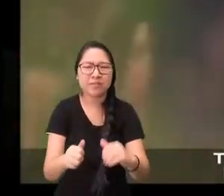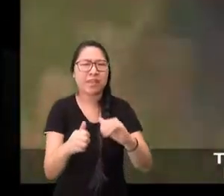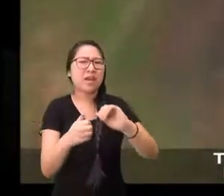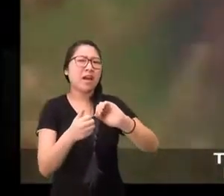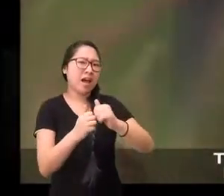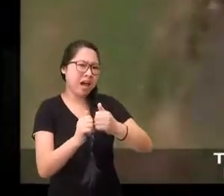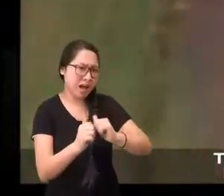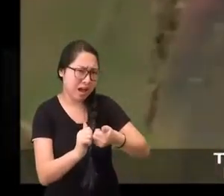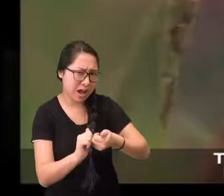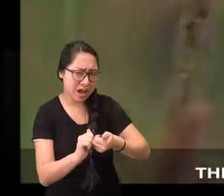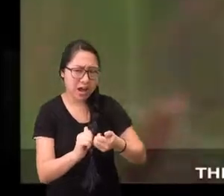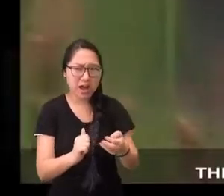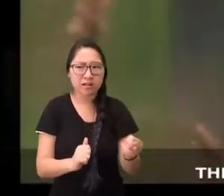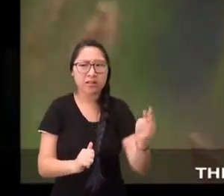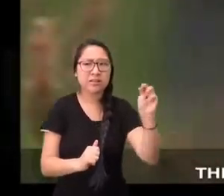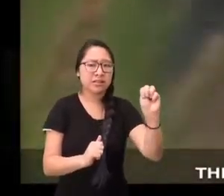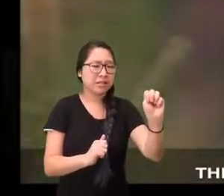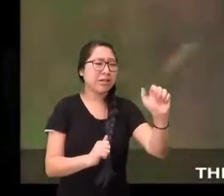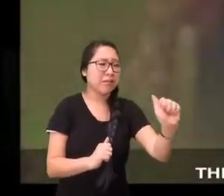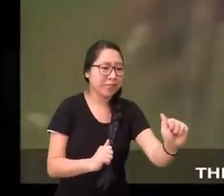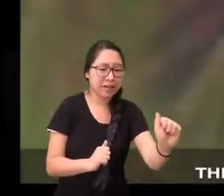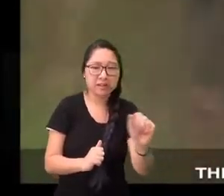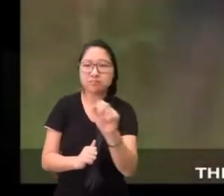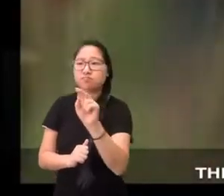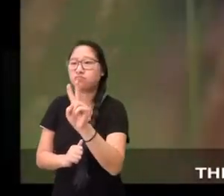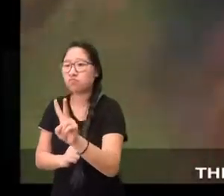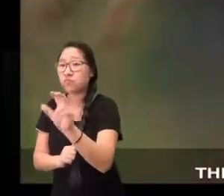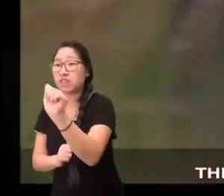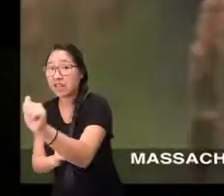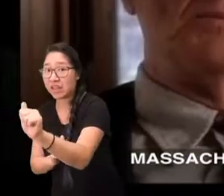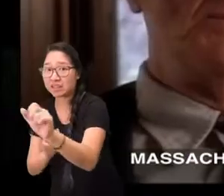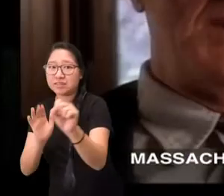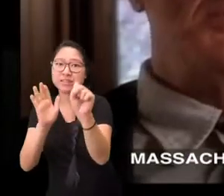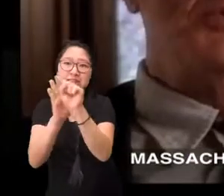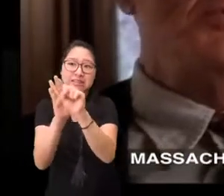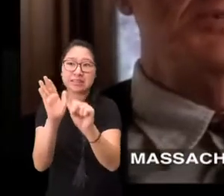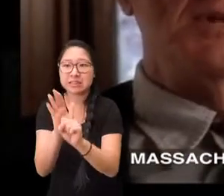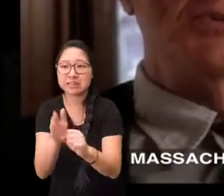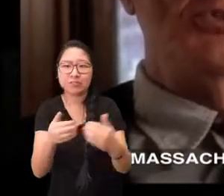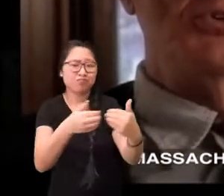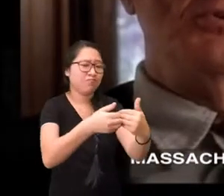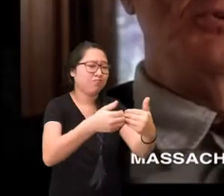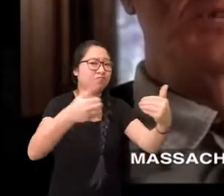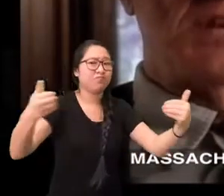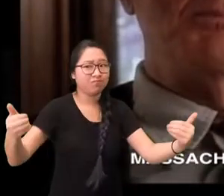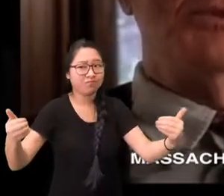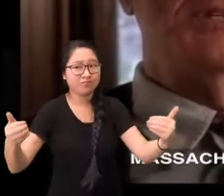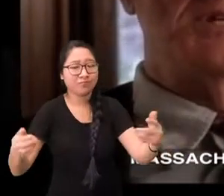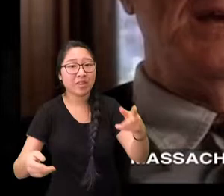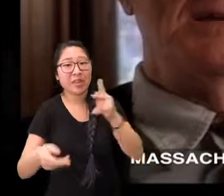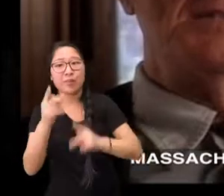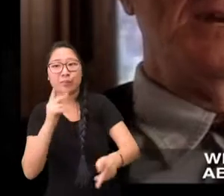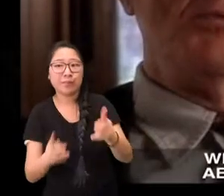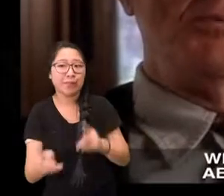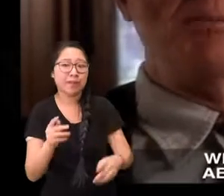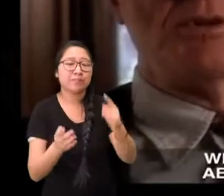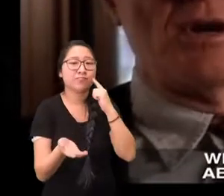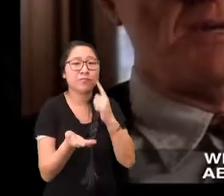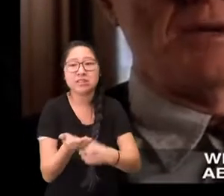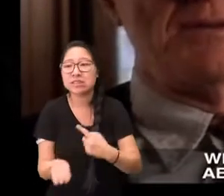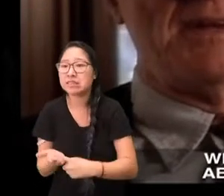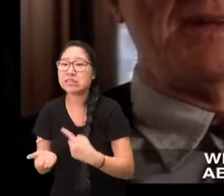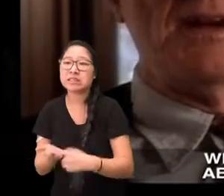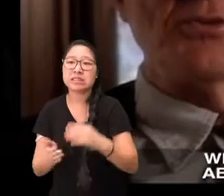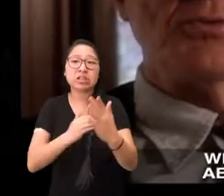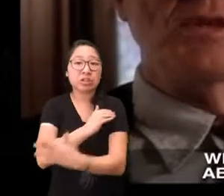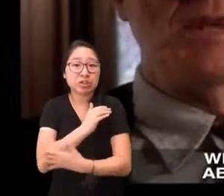to bring together disparate states that's the way the United States was Massachusetts and Virginia were separate states when people